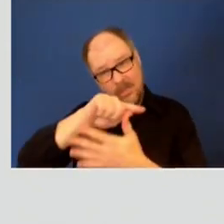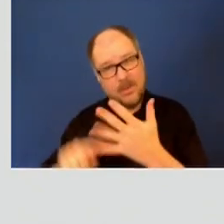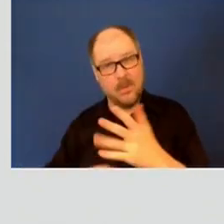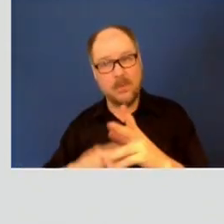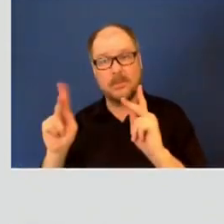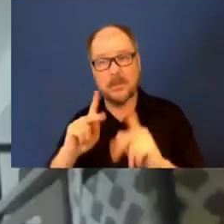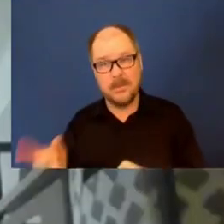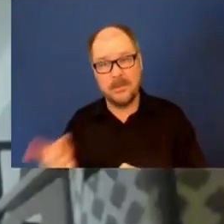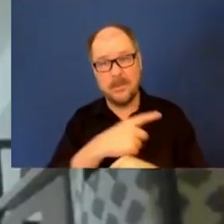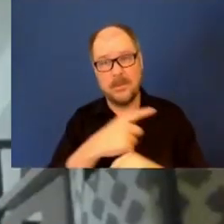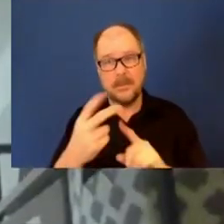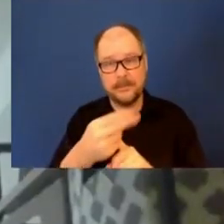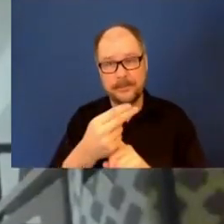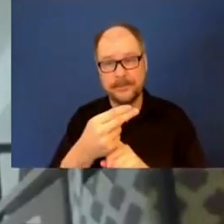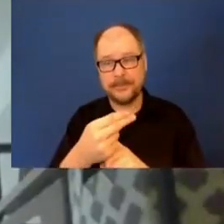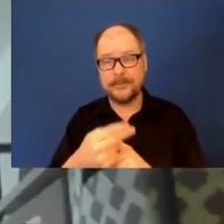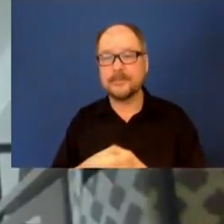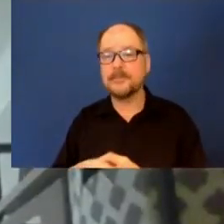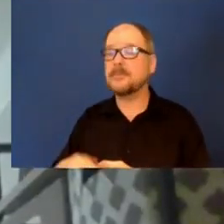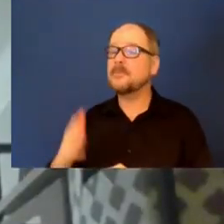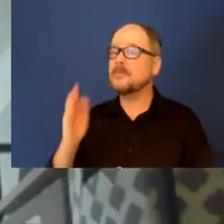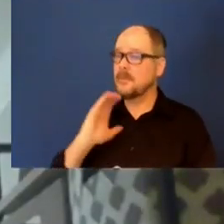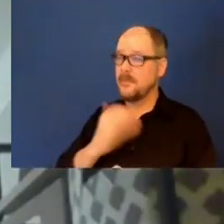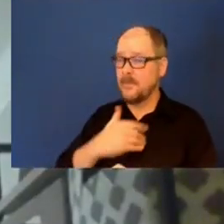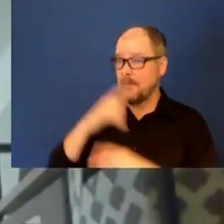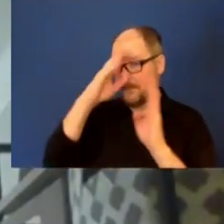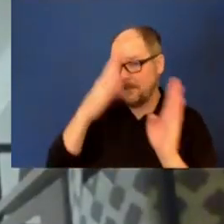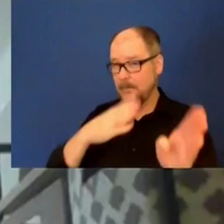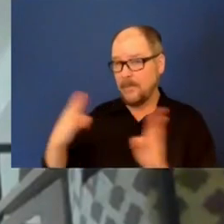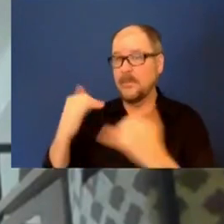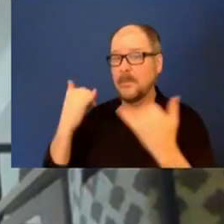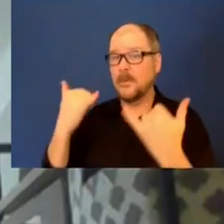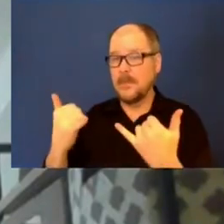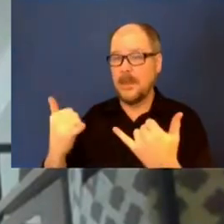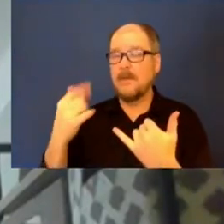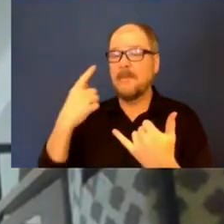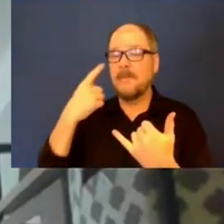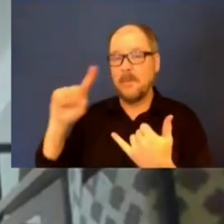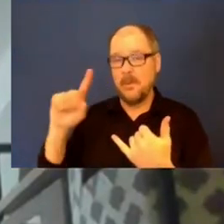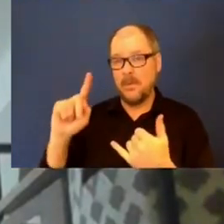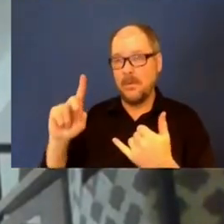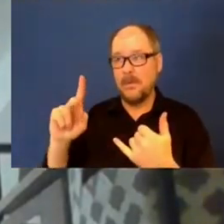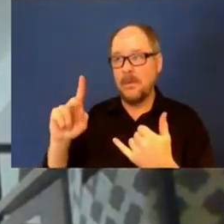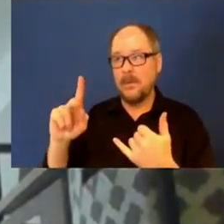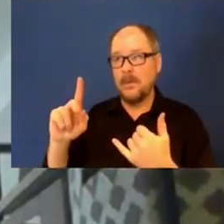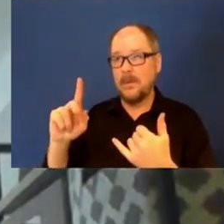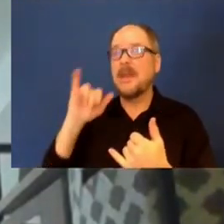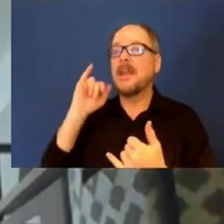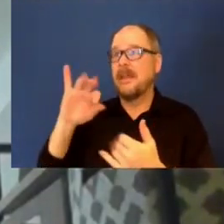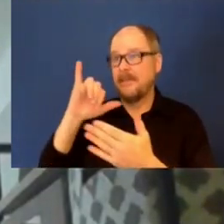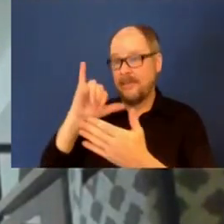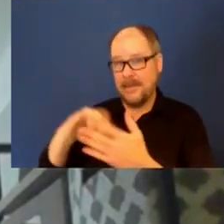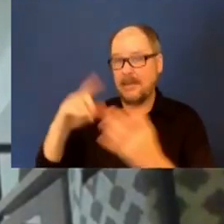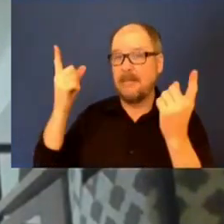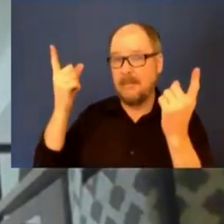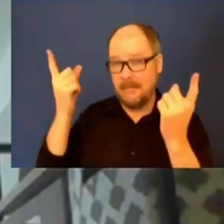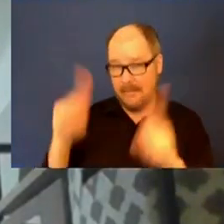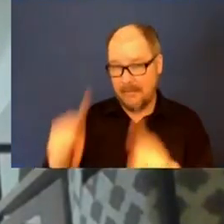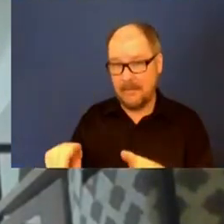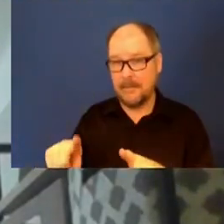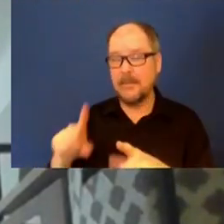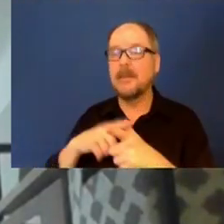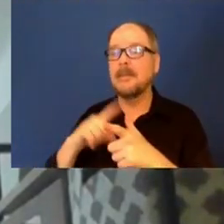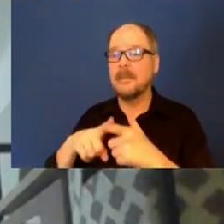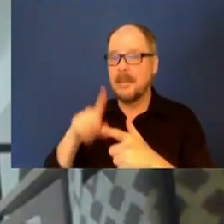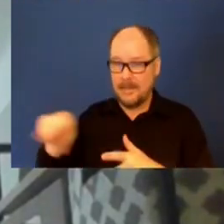So what our strategy is, is that as individuals are, do, if that does happen, they are going to be